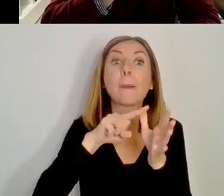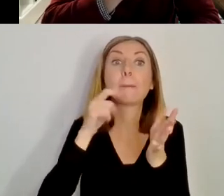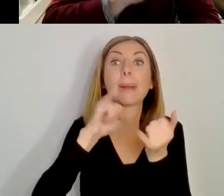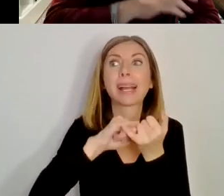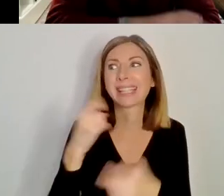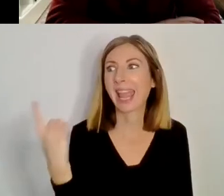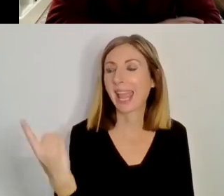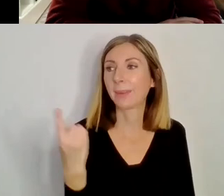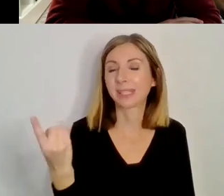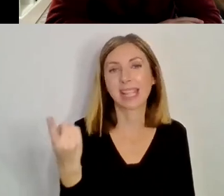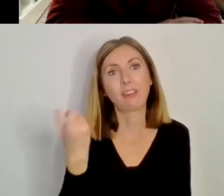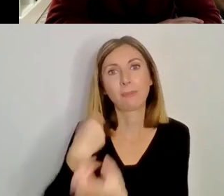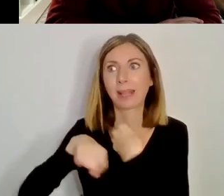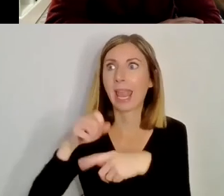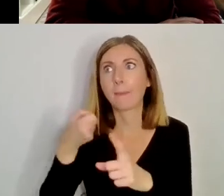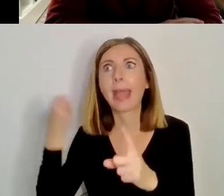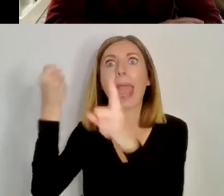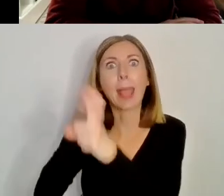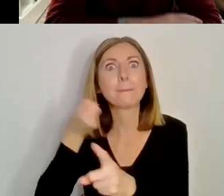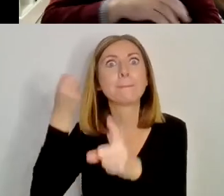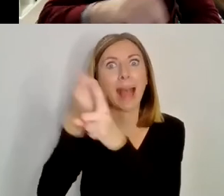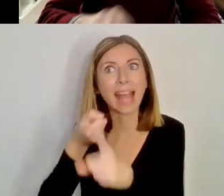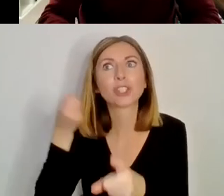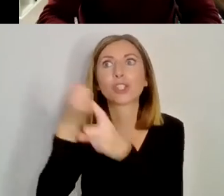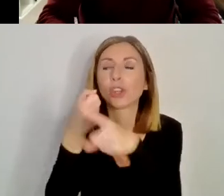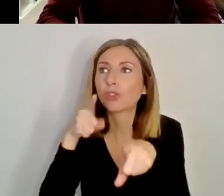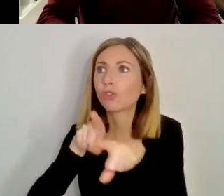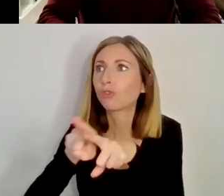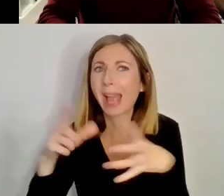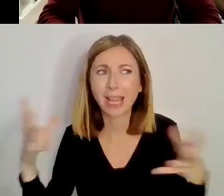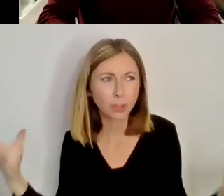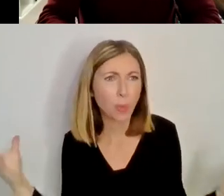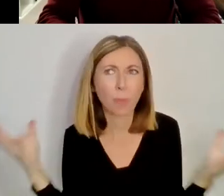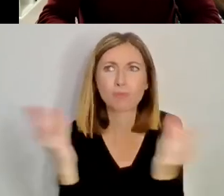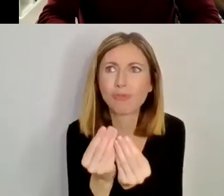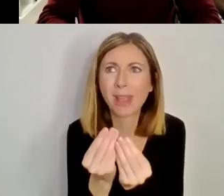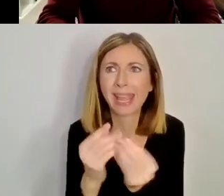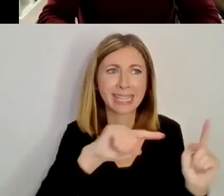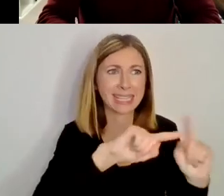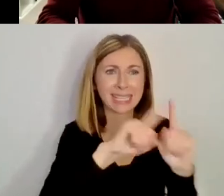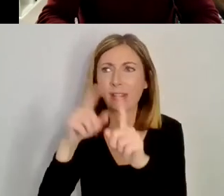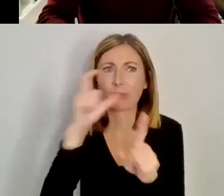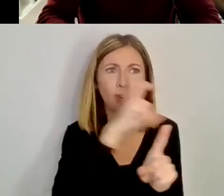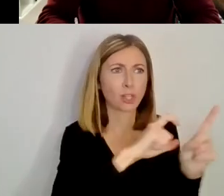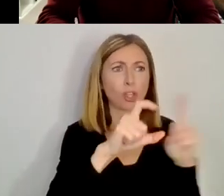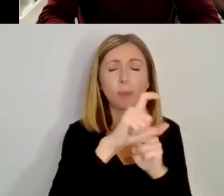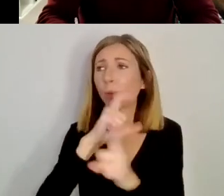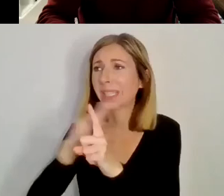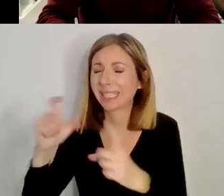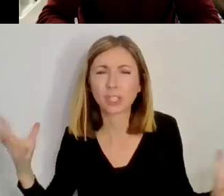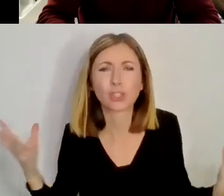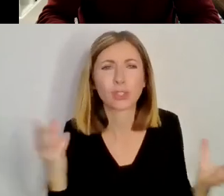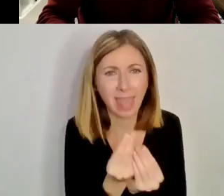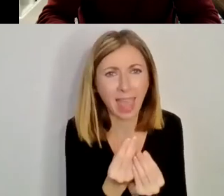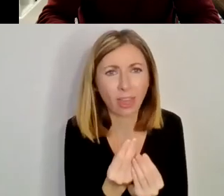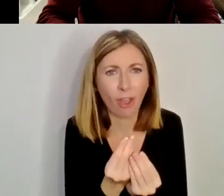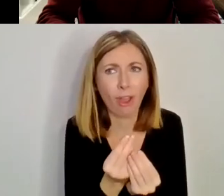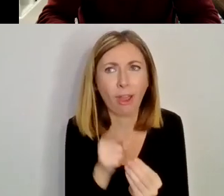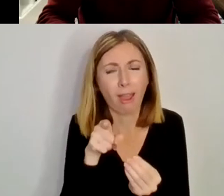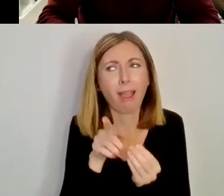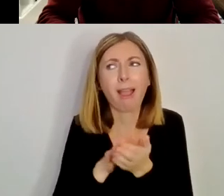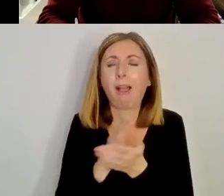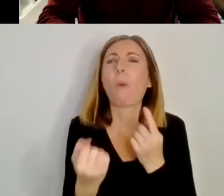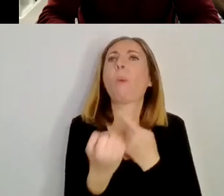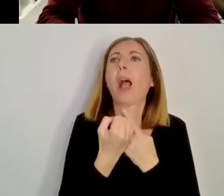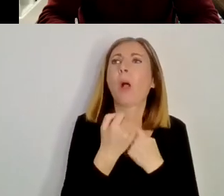uh, to try and bring communities together. Uh, is there something in that for us to understand in the context